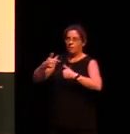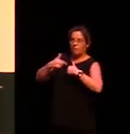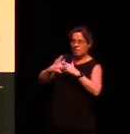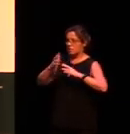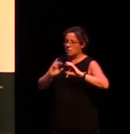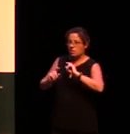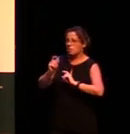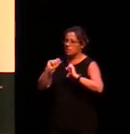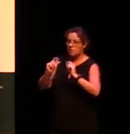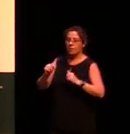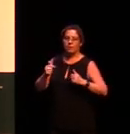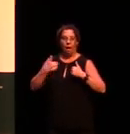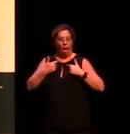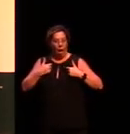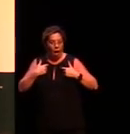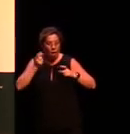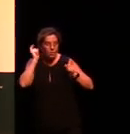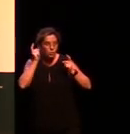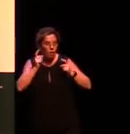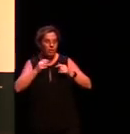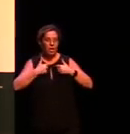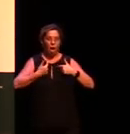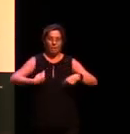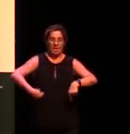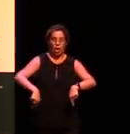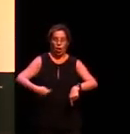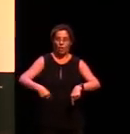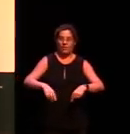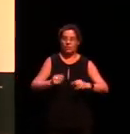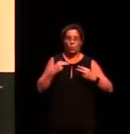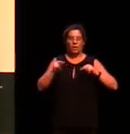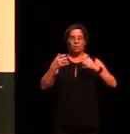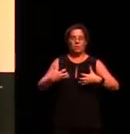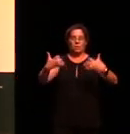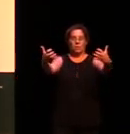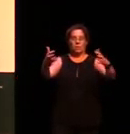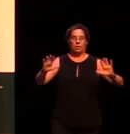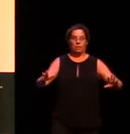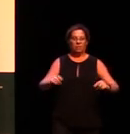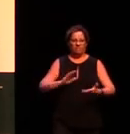I was worried I'd be nervous when I stood up here and looked at you all, and I'm pleased to say I was right.